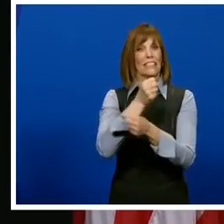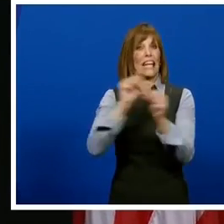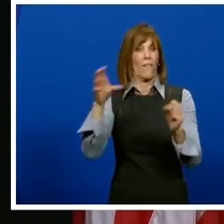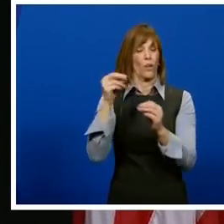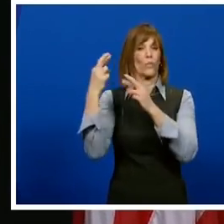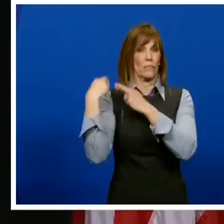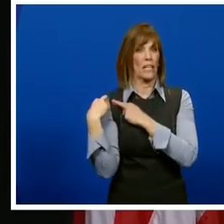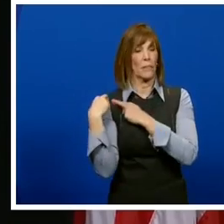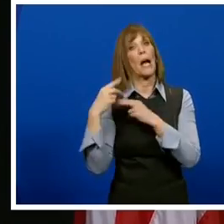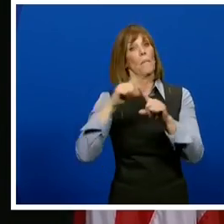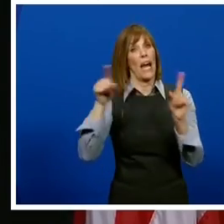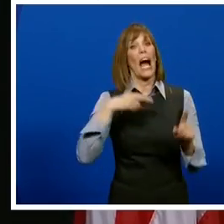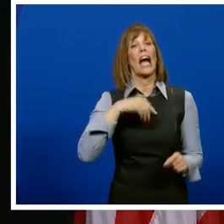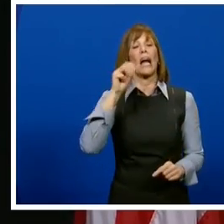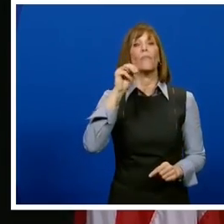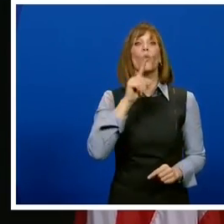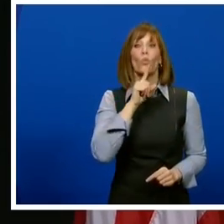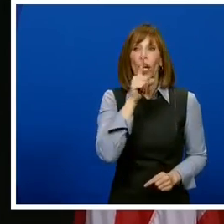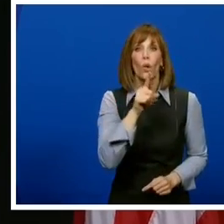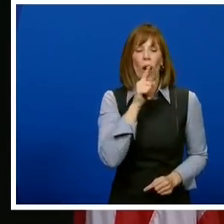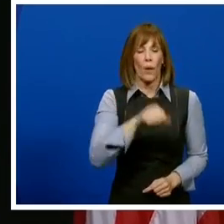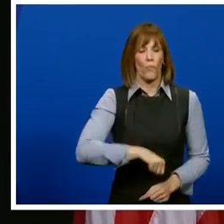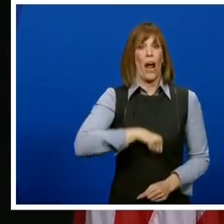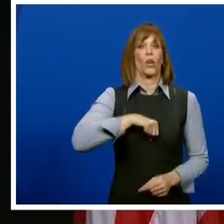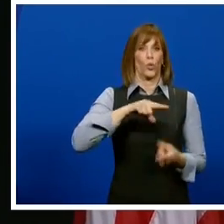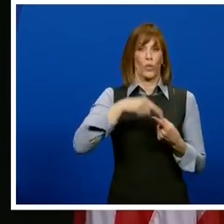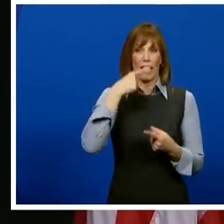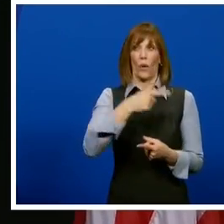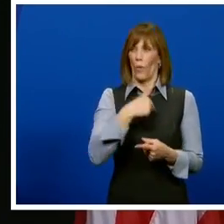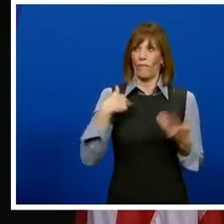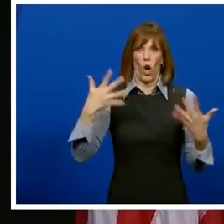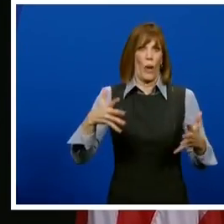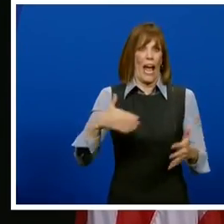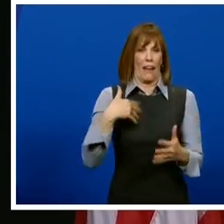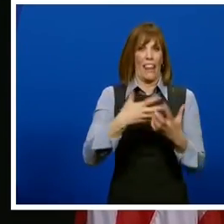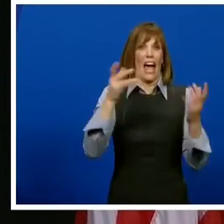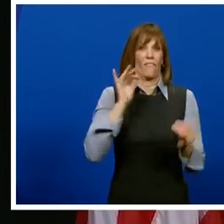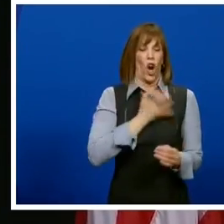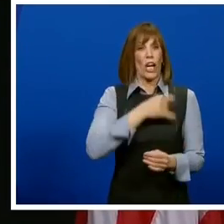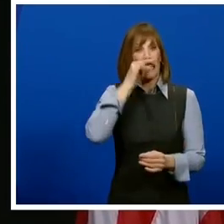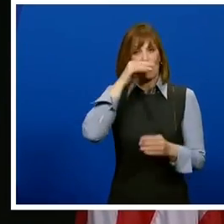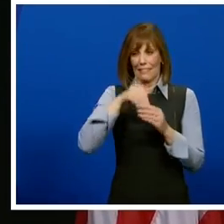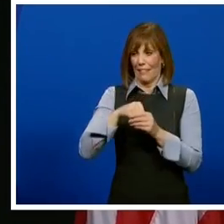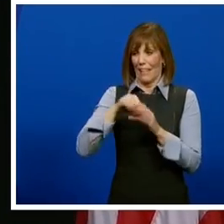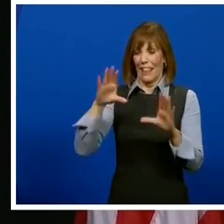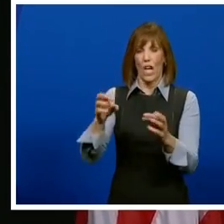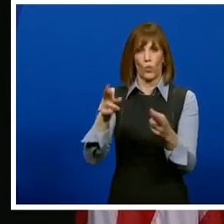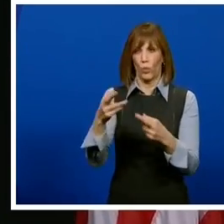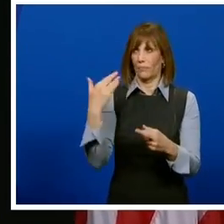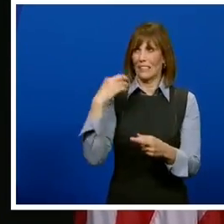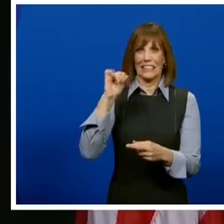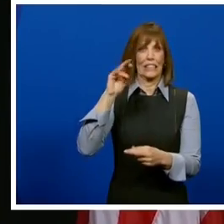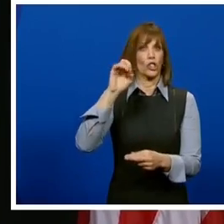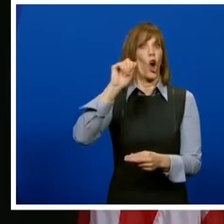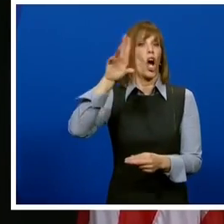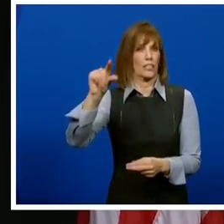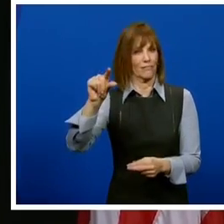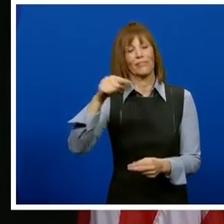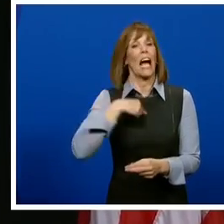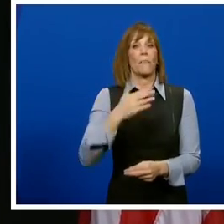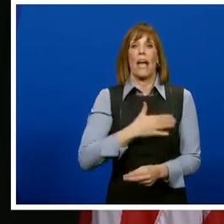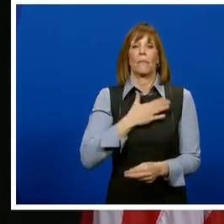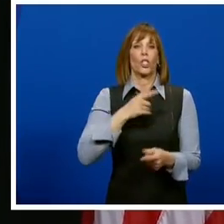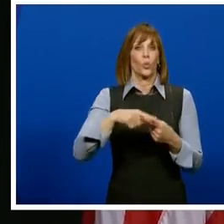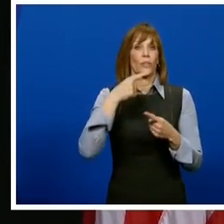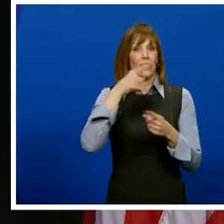responsibly. But I am really, really proud to say, and we've actually had a lot of our kids in the classroom since August. But I'm really proud to say that we've